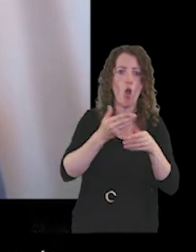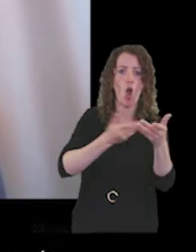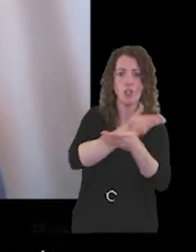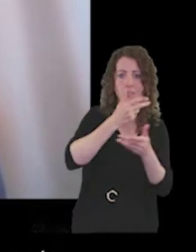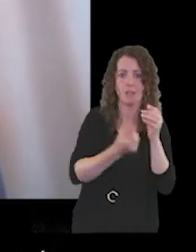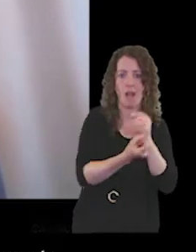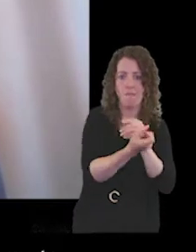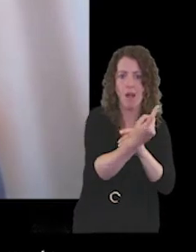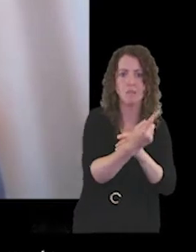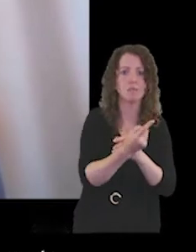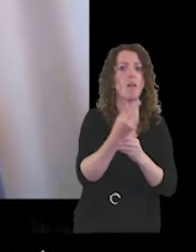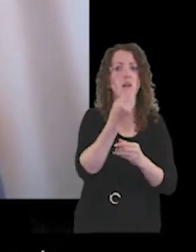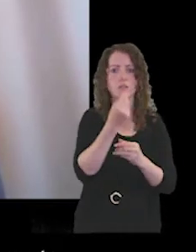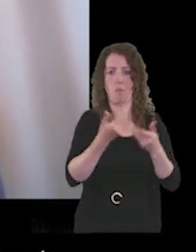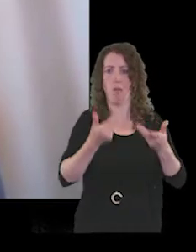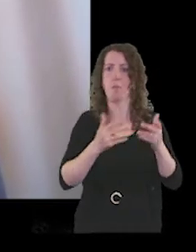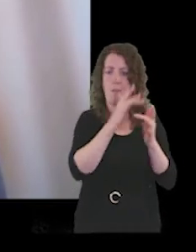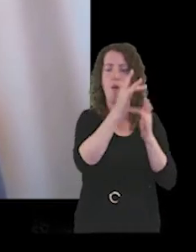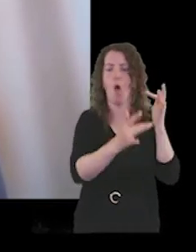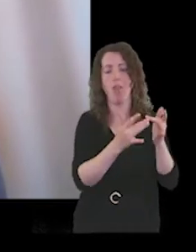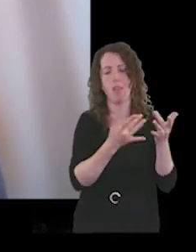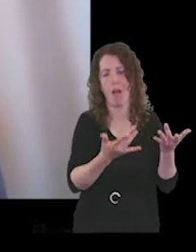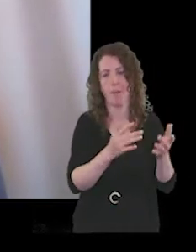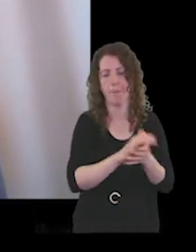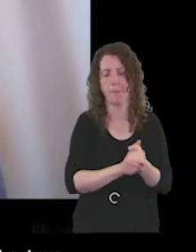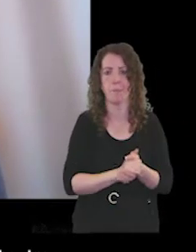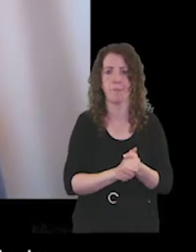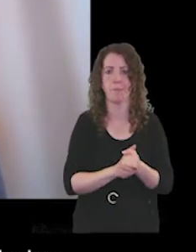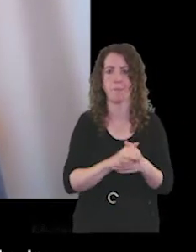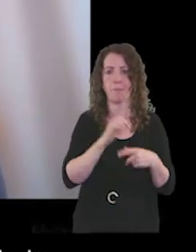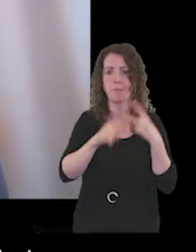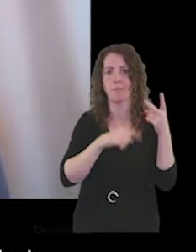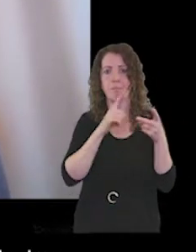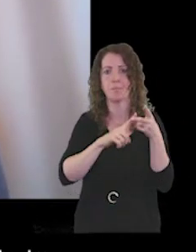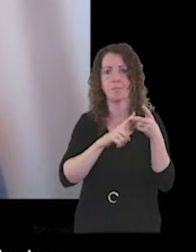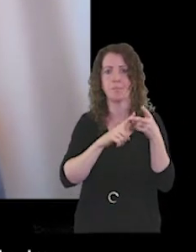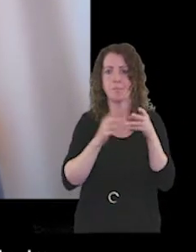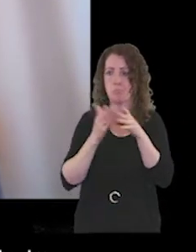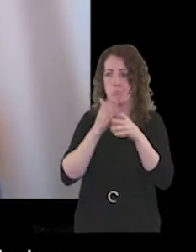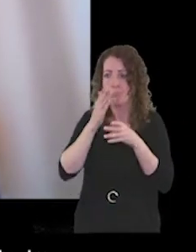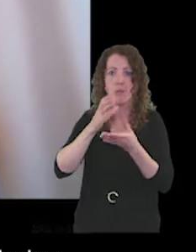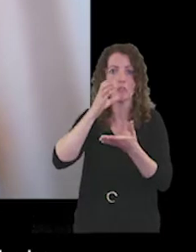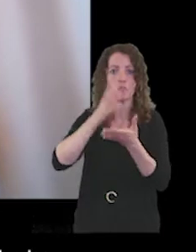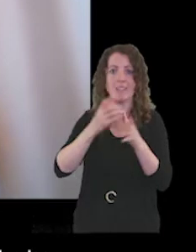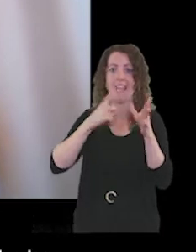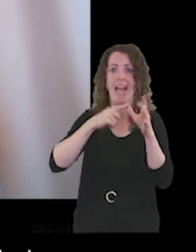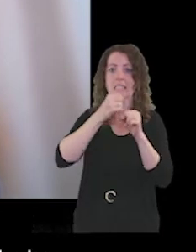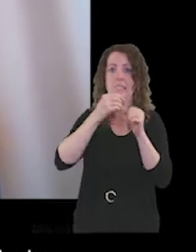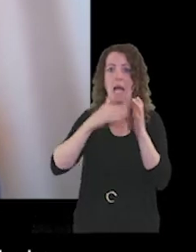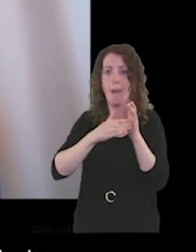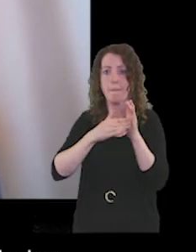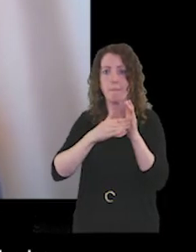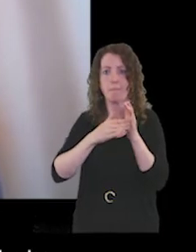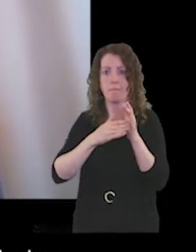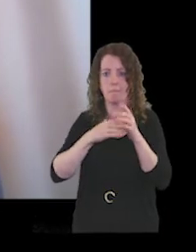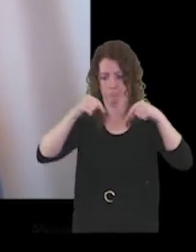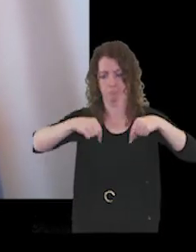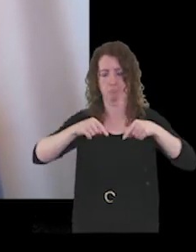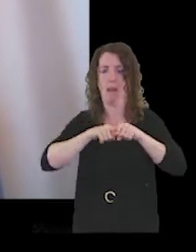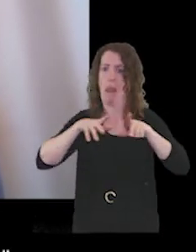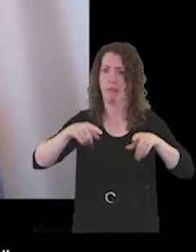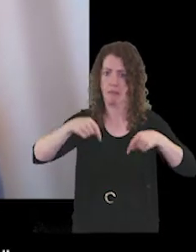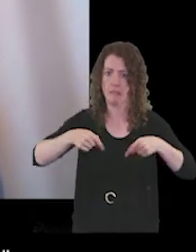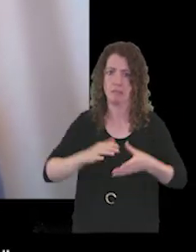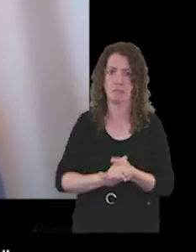some of which currently are online. by attending the Trust's annual members meeting AGM such as this one,